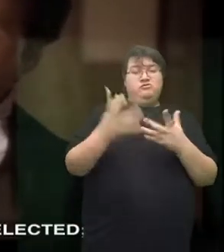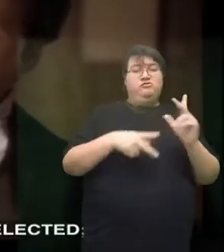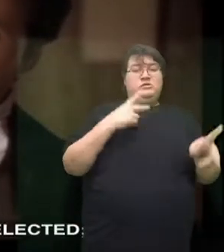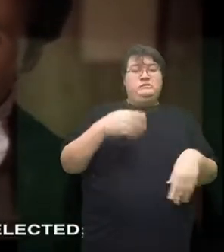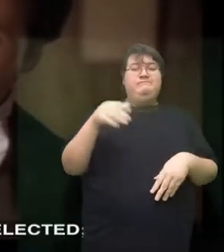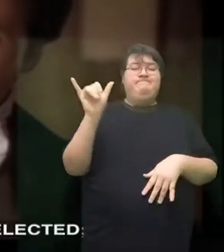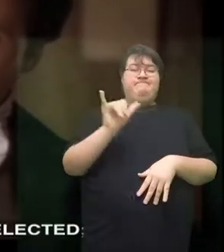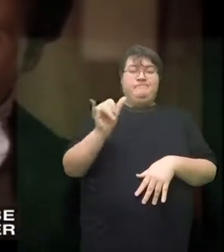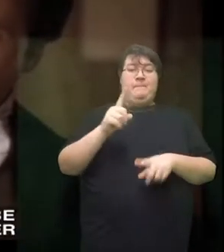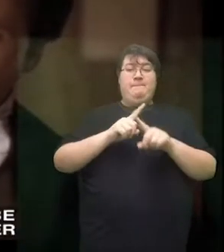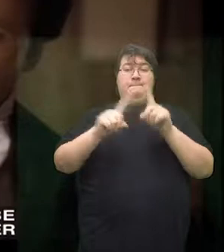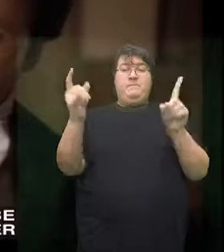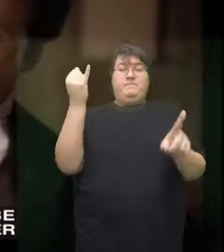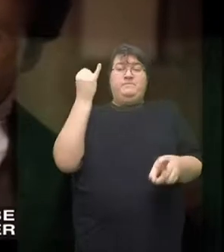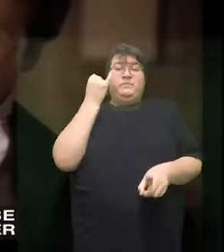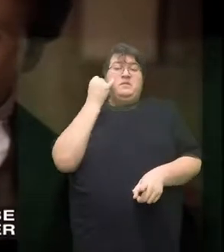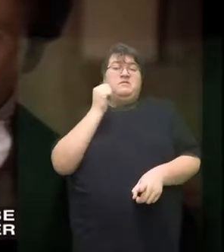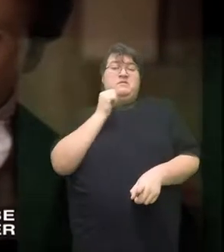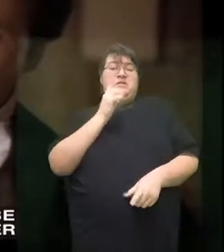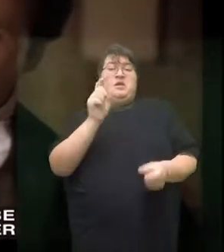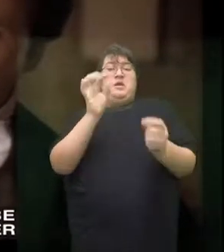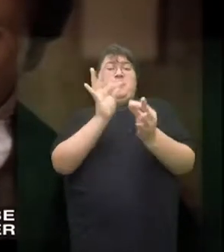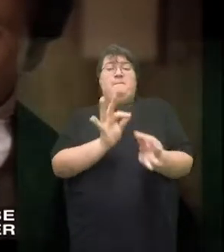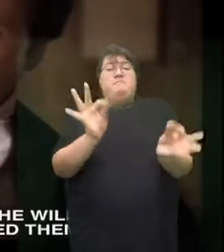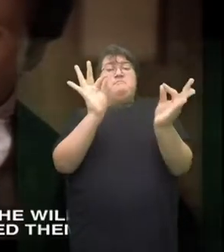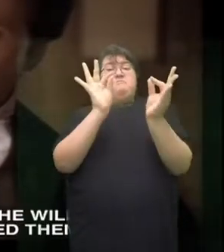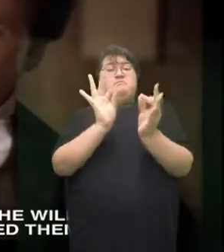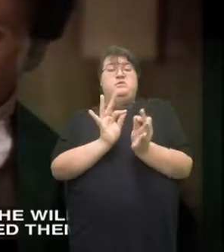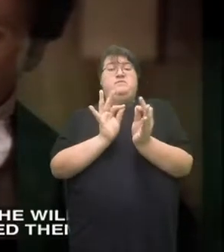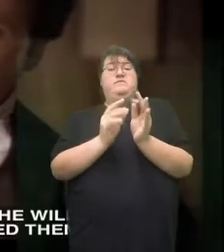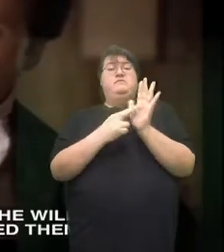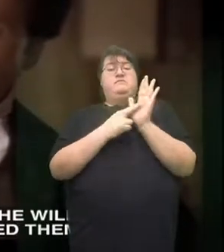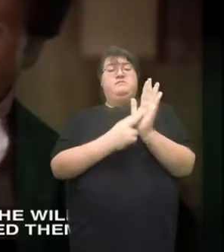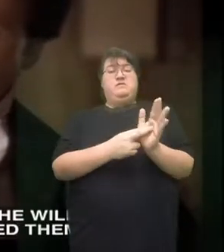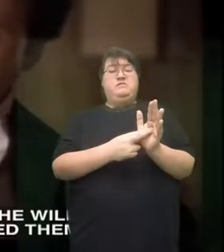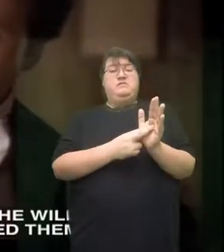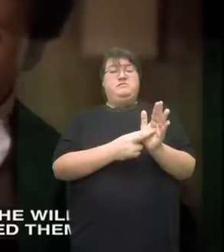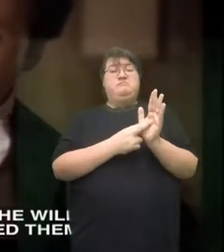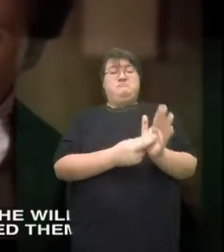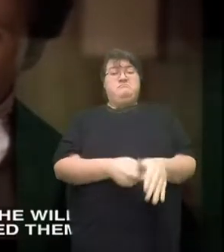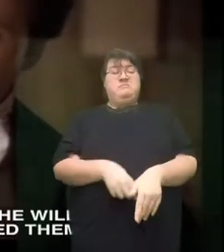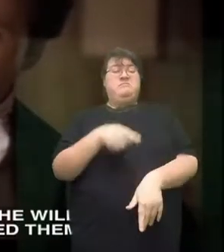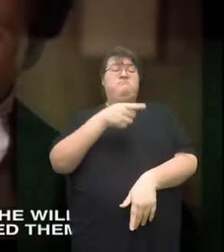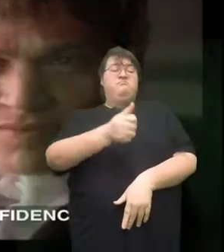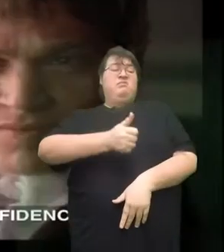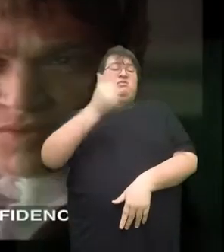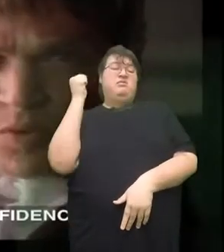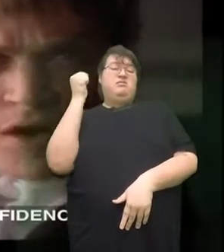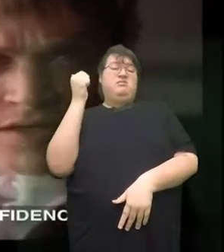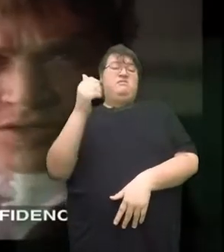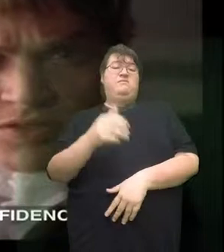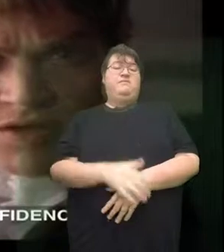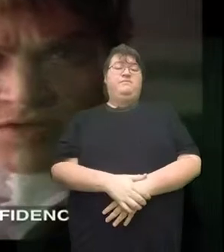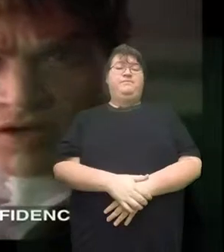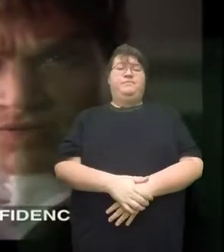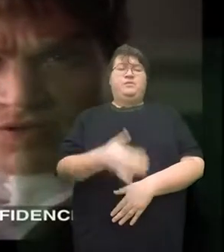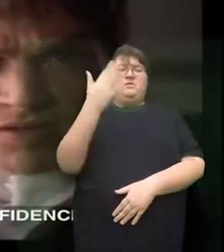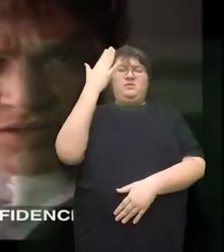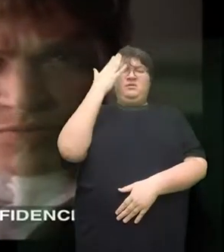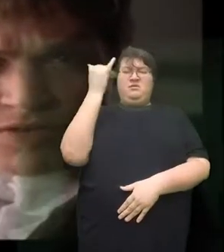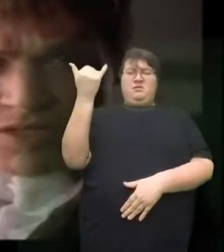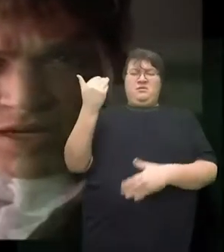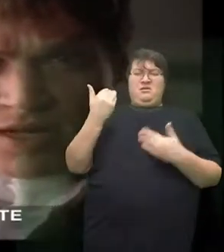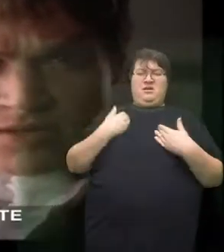people may be elected. But they can also be kicked out of power if they don't represent the will of the people who elected them. Why should you have